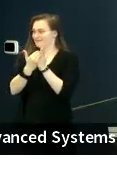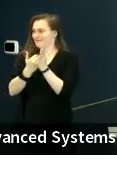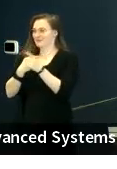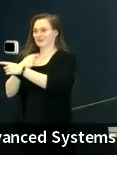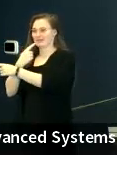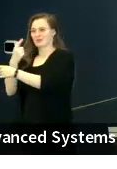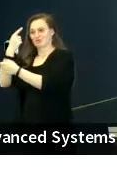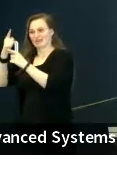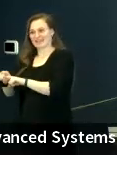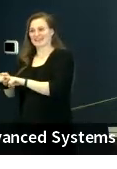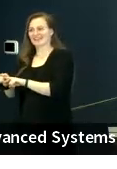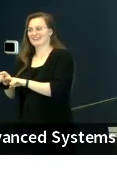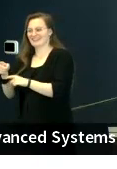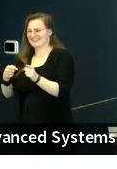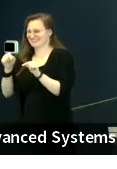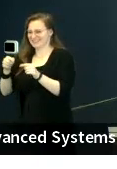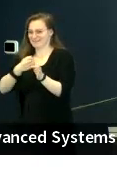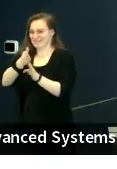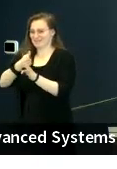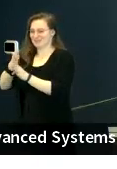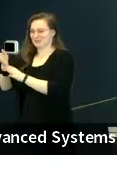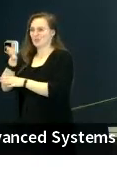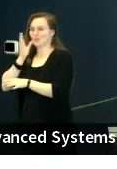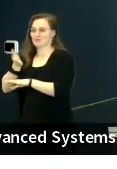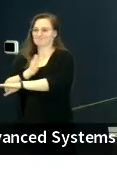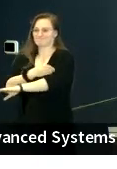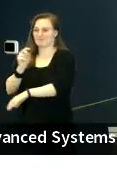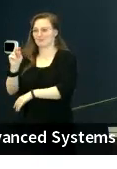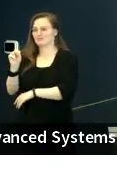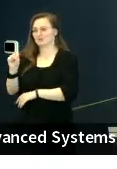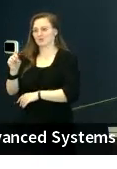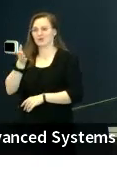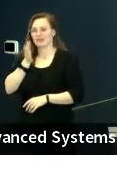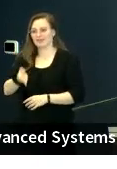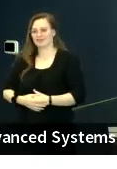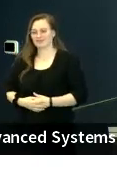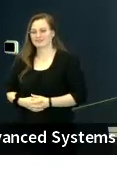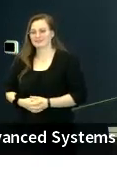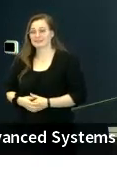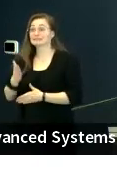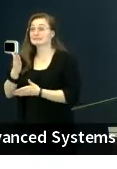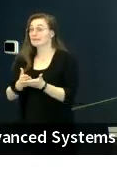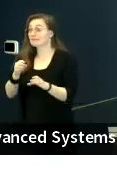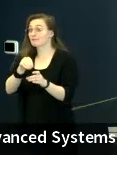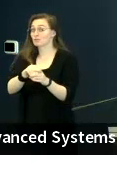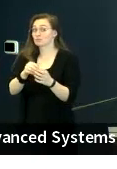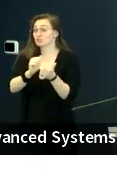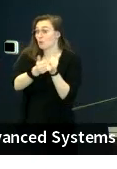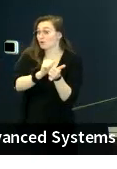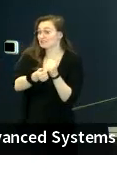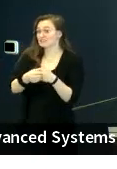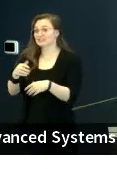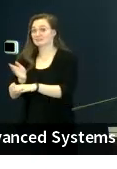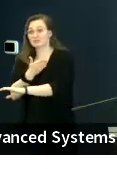fields that will make our province better. Some of you are going to be involved in sports, I understand, and in